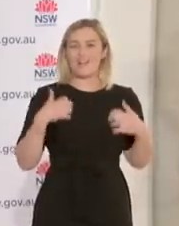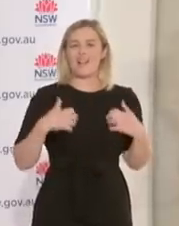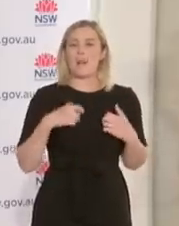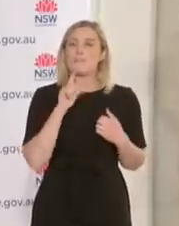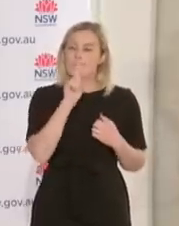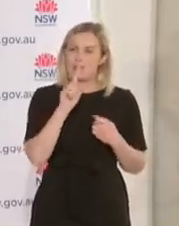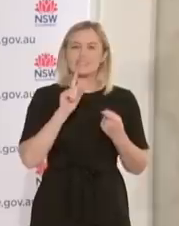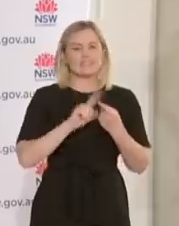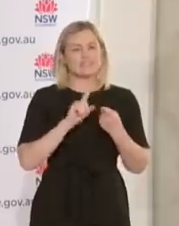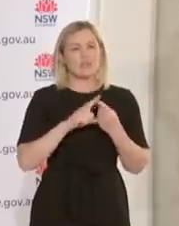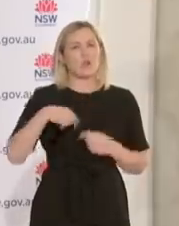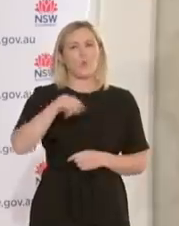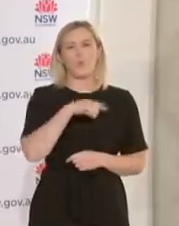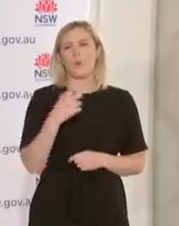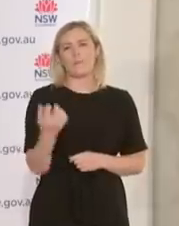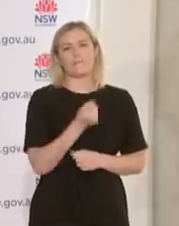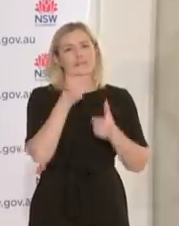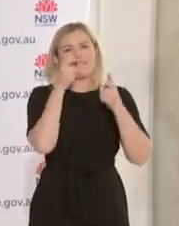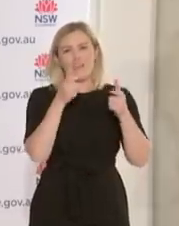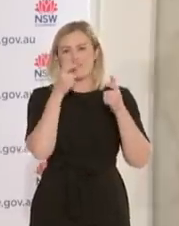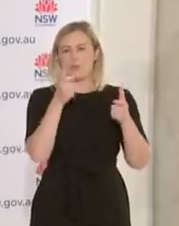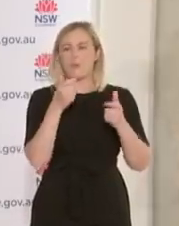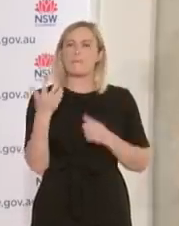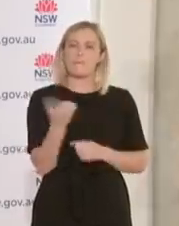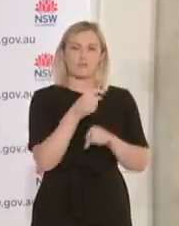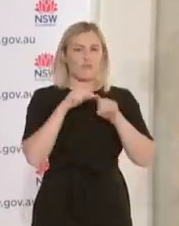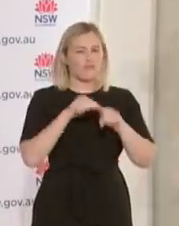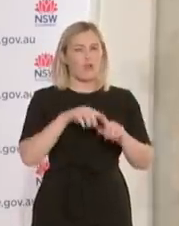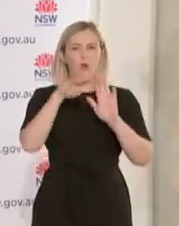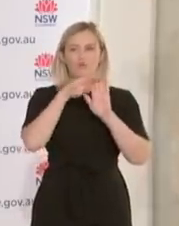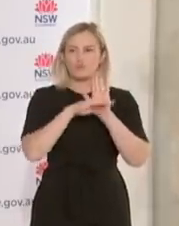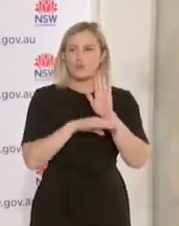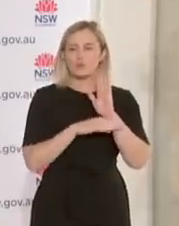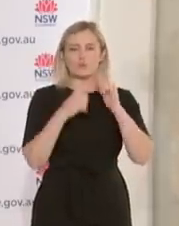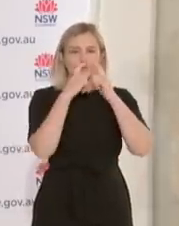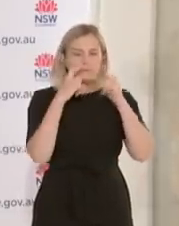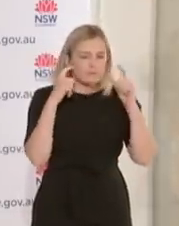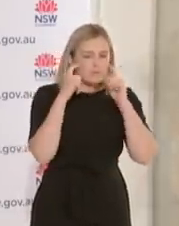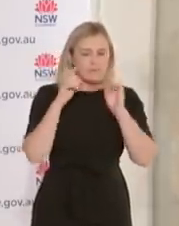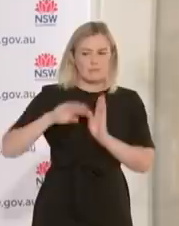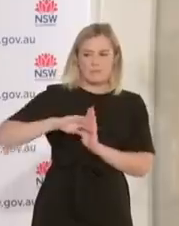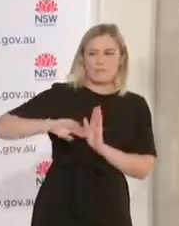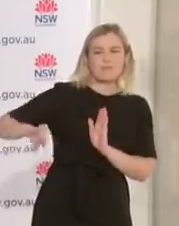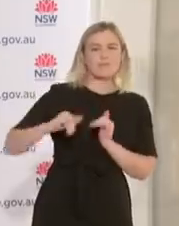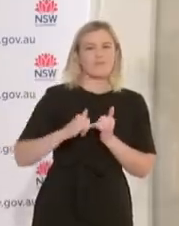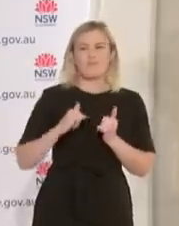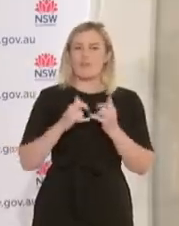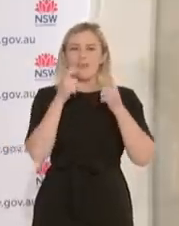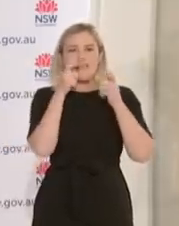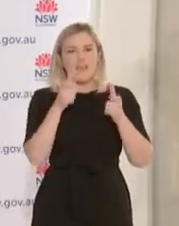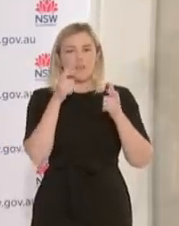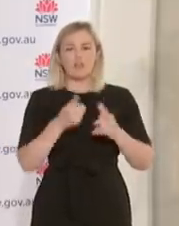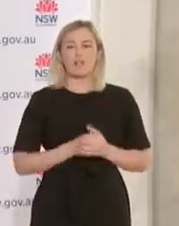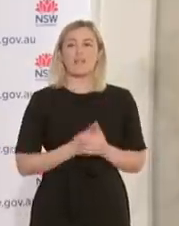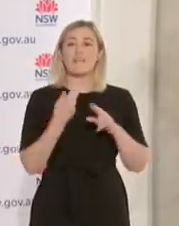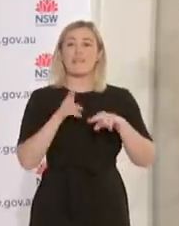to not keep doing what we've been doing because otherwise we will see too many cases when we